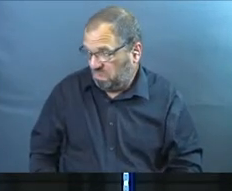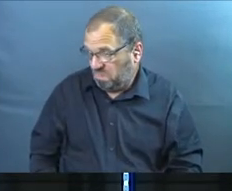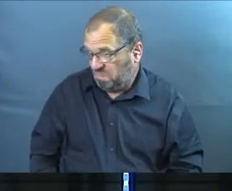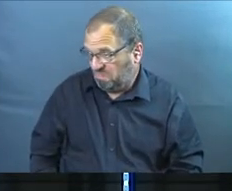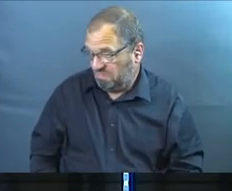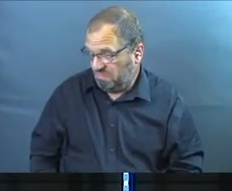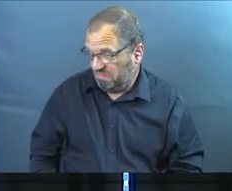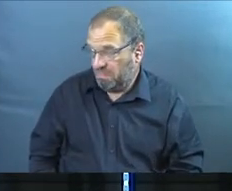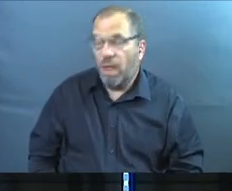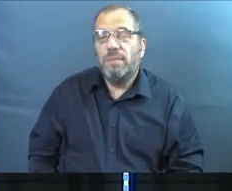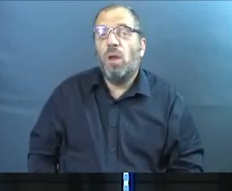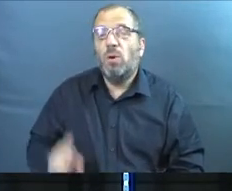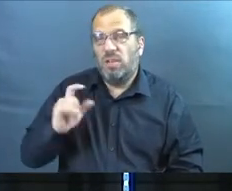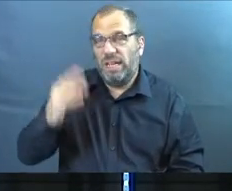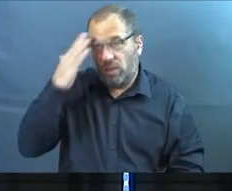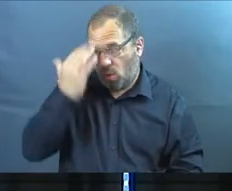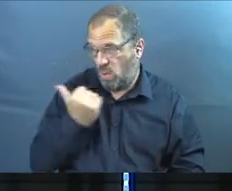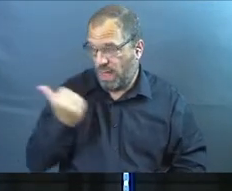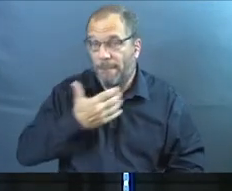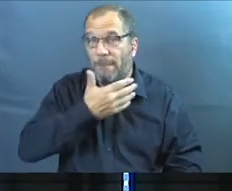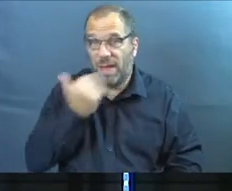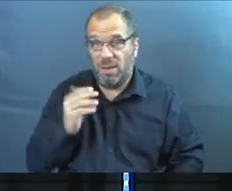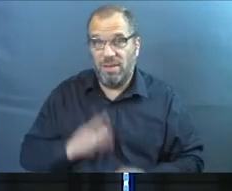that well. We need to get to know them better.